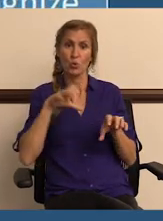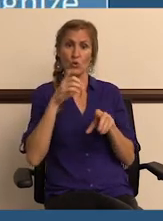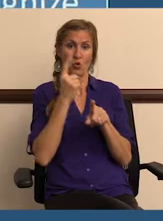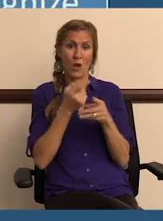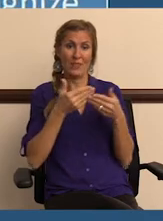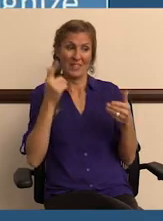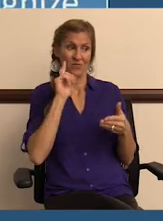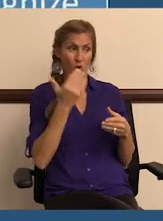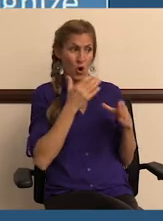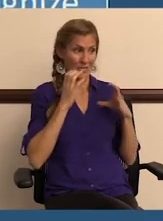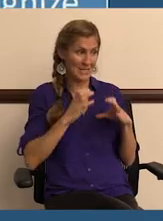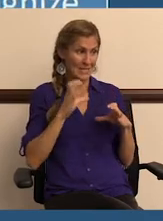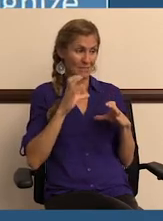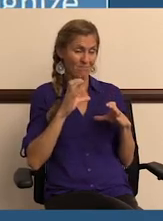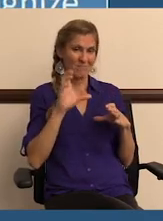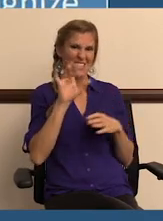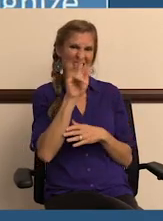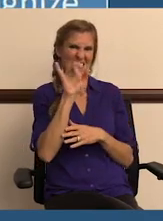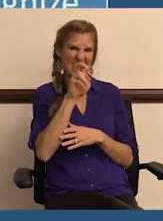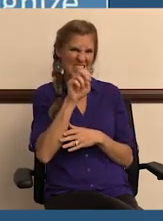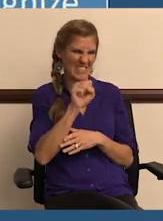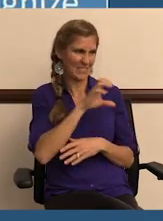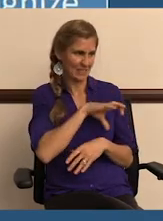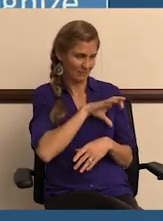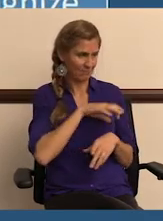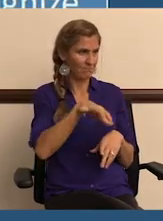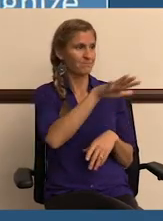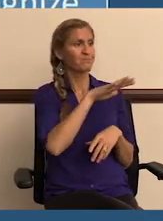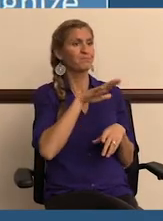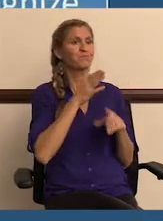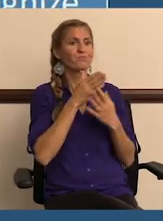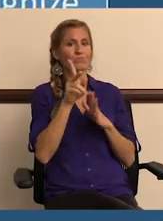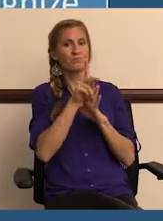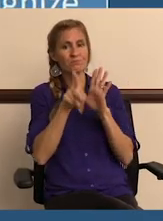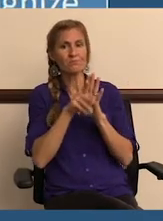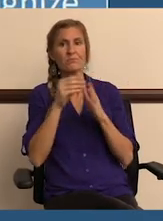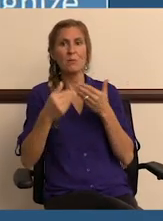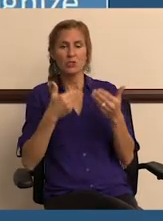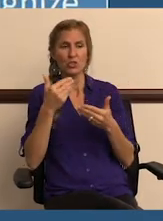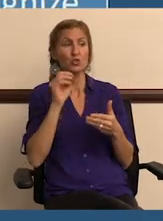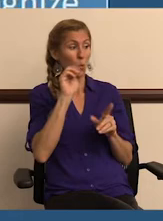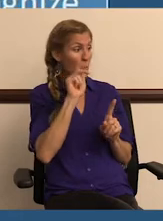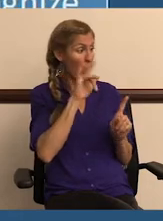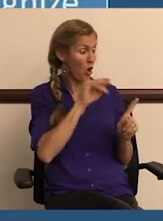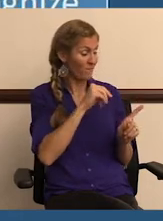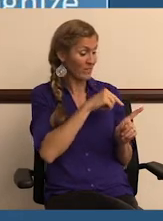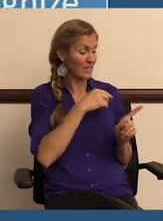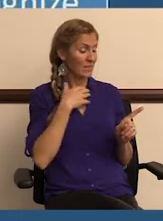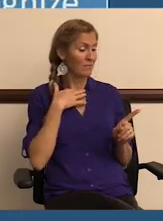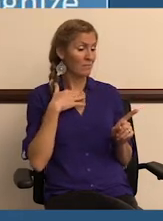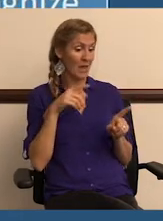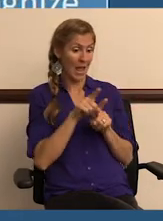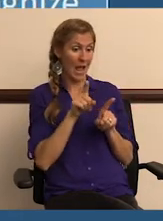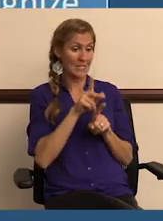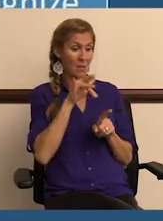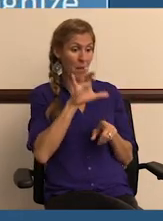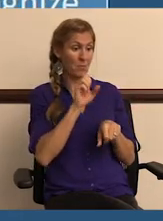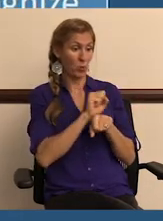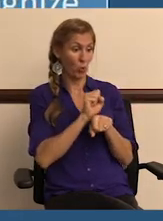right things for our citizens and that we codify that through policy and procedures as well. So, Marvin,